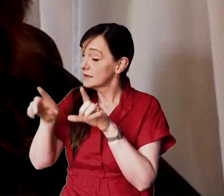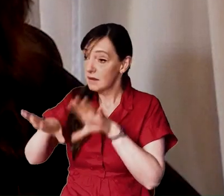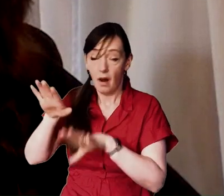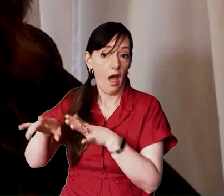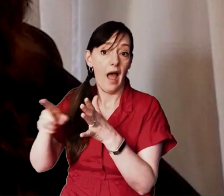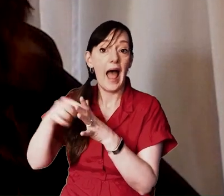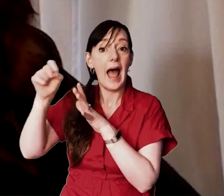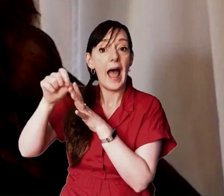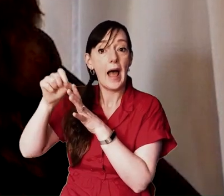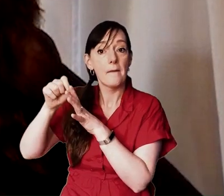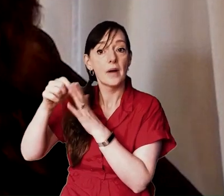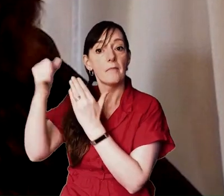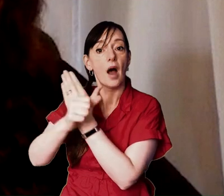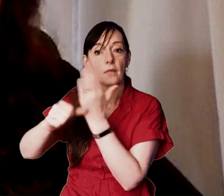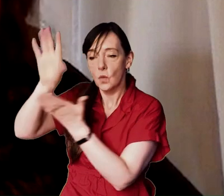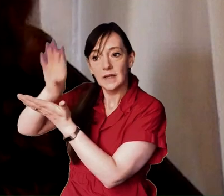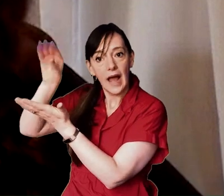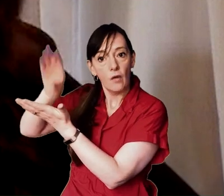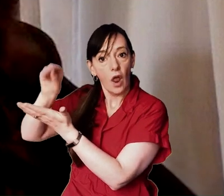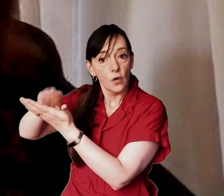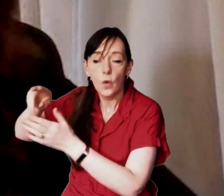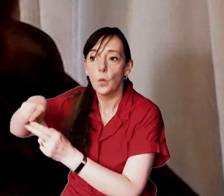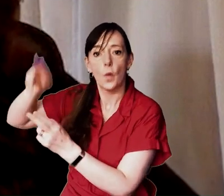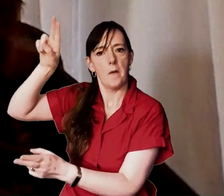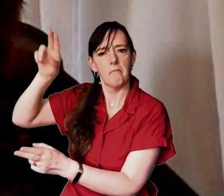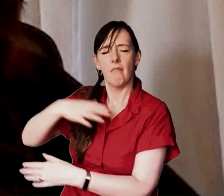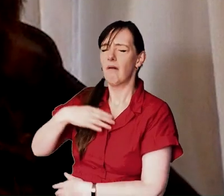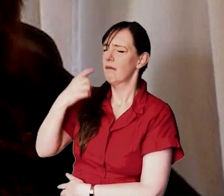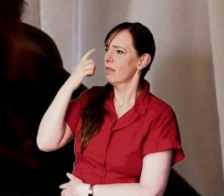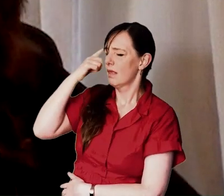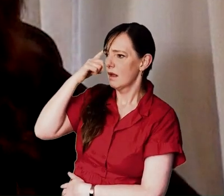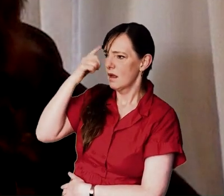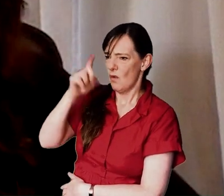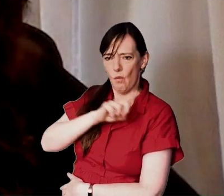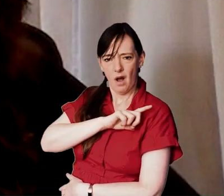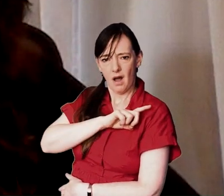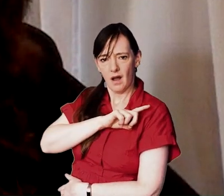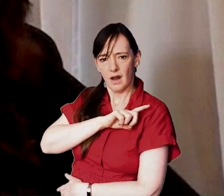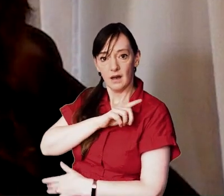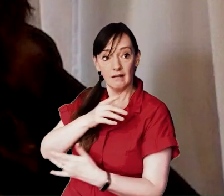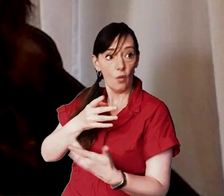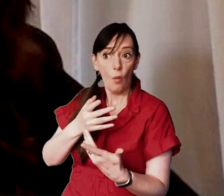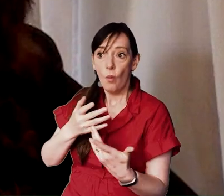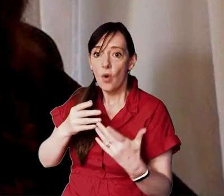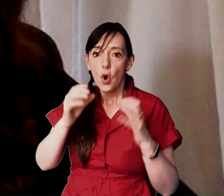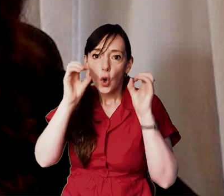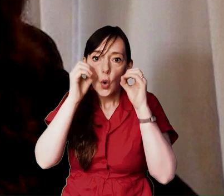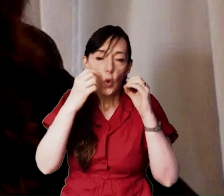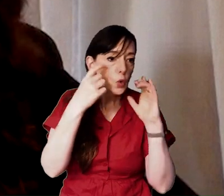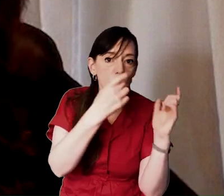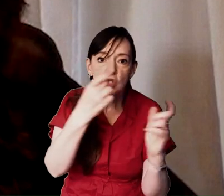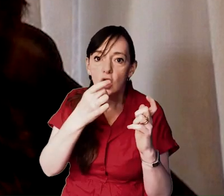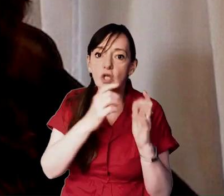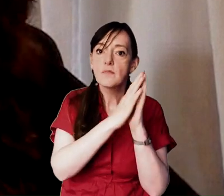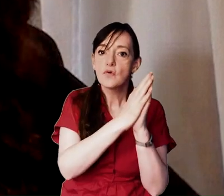the number of downloads of the bible app and i just wonder why why is that why have google searches on prayer and christianity